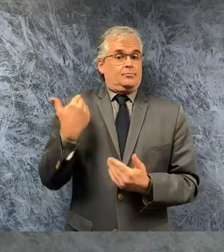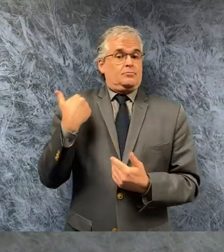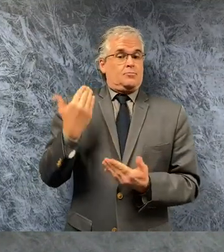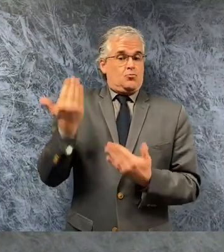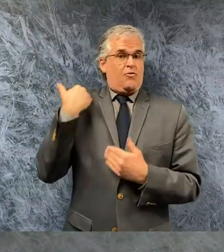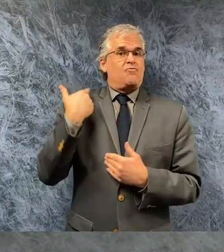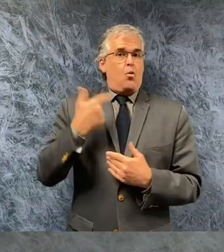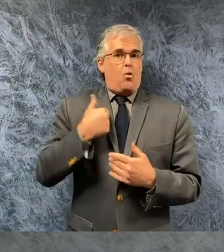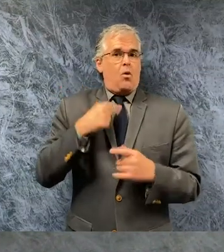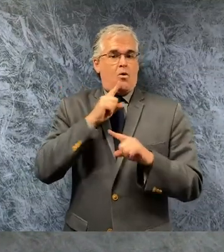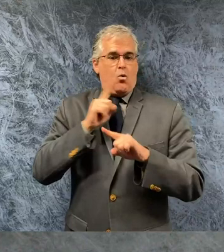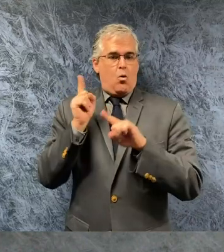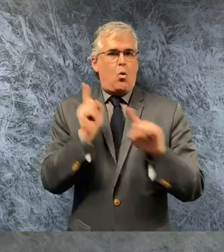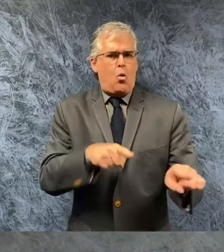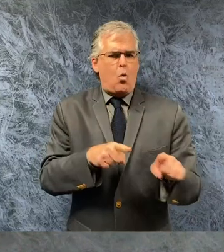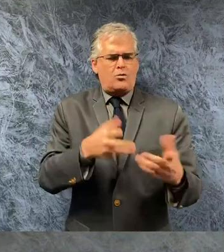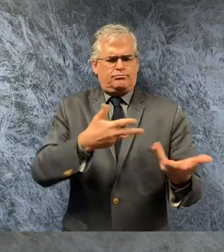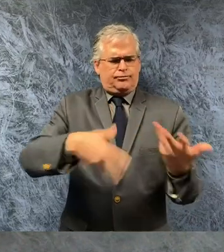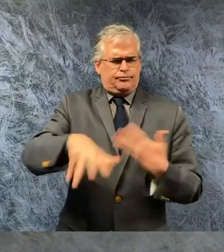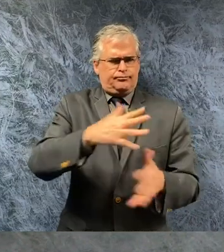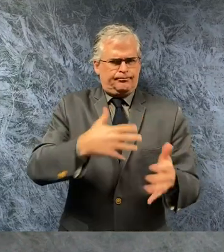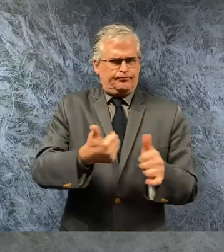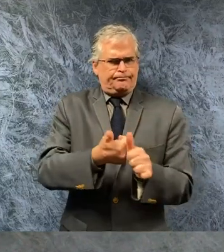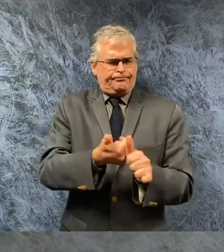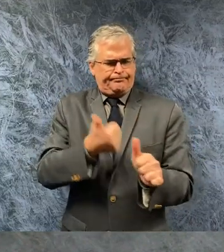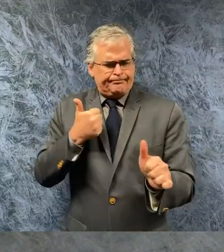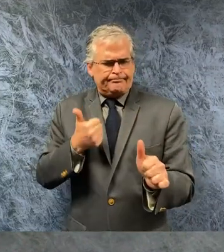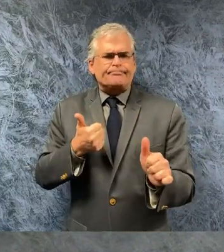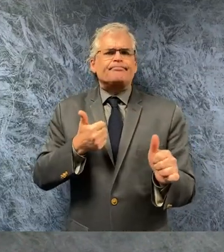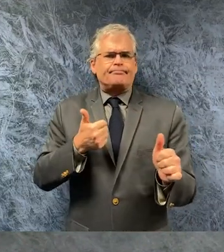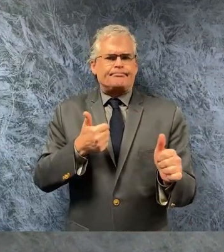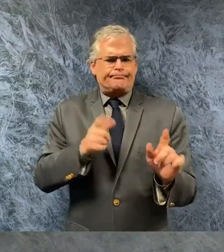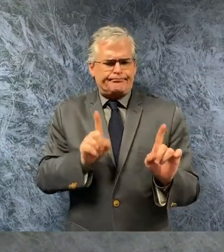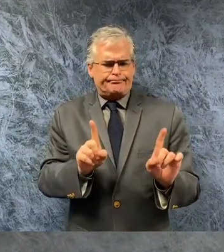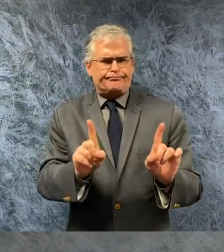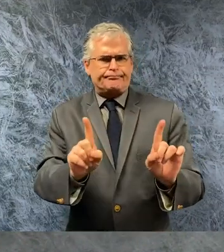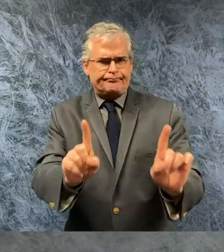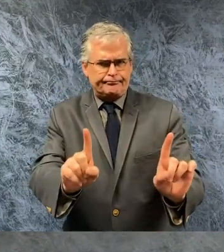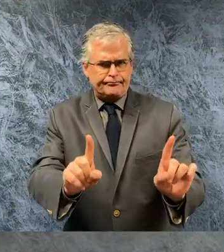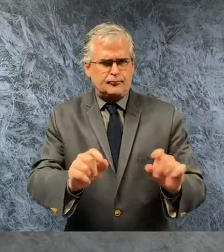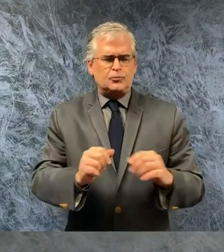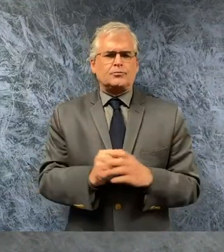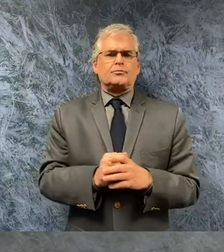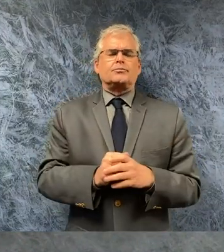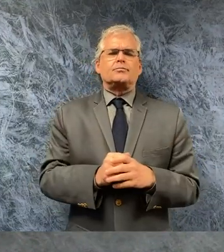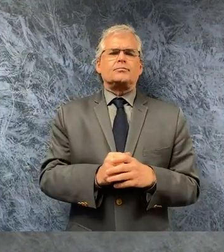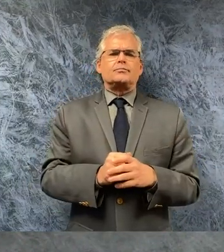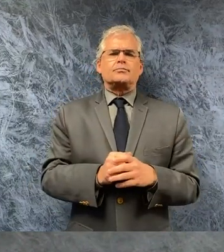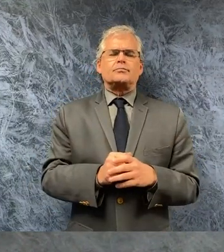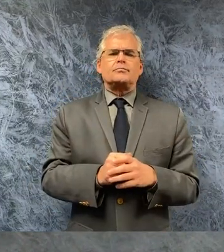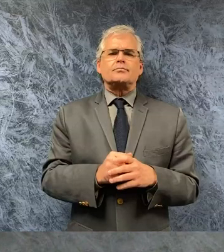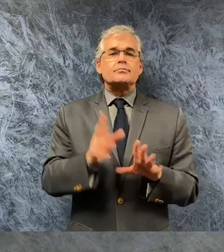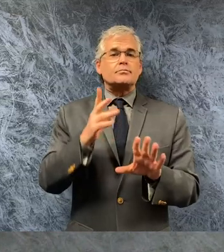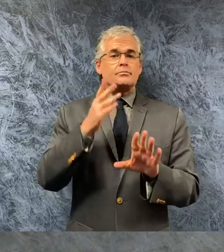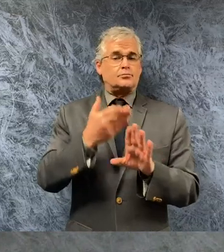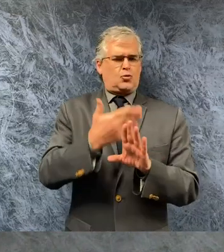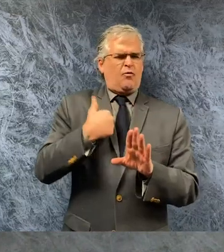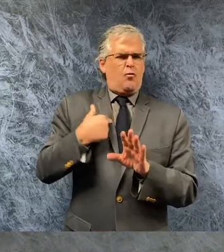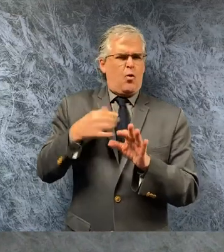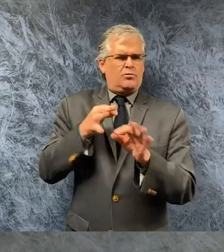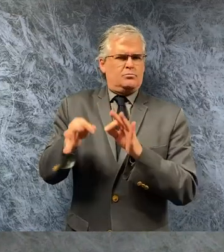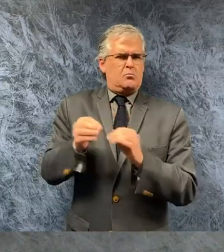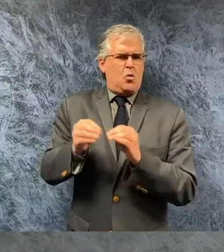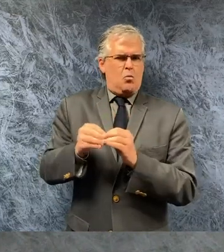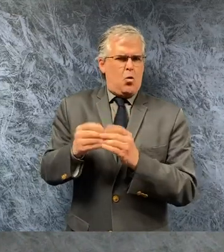on social distancing and gatherings should apply before i get to those i want to mention quickly two items that